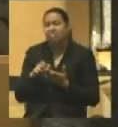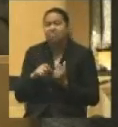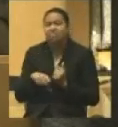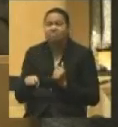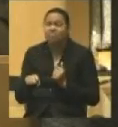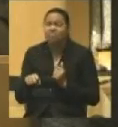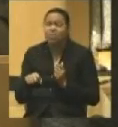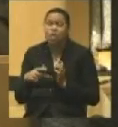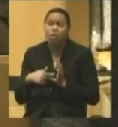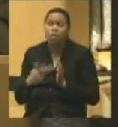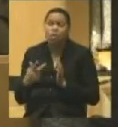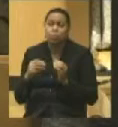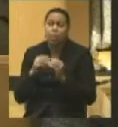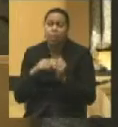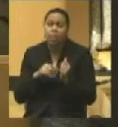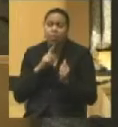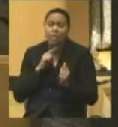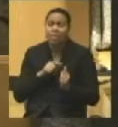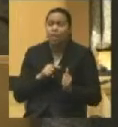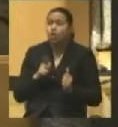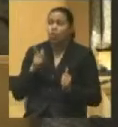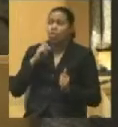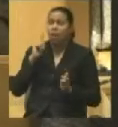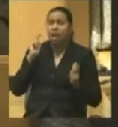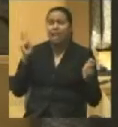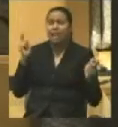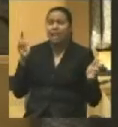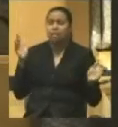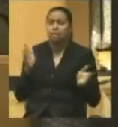threefold. They were one-third the size you think they were.